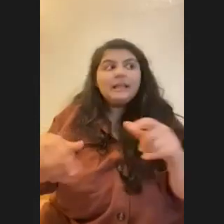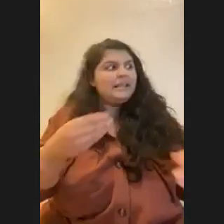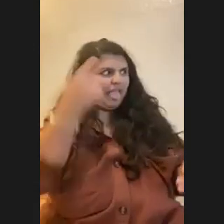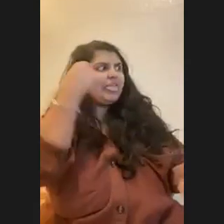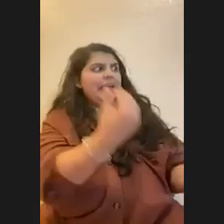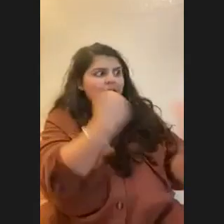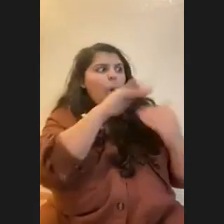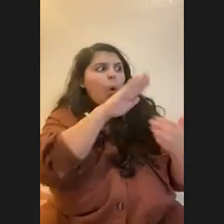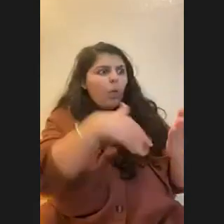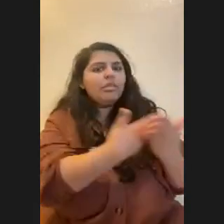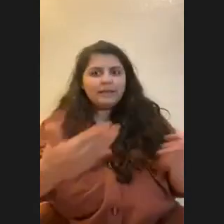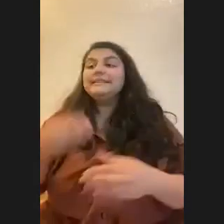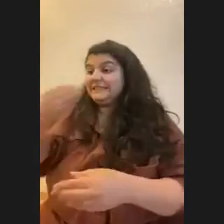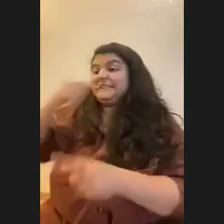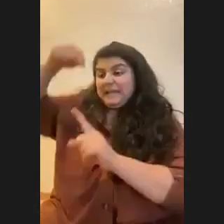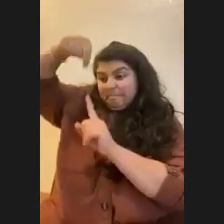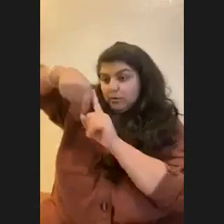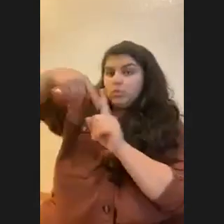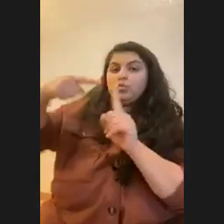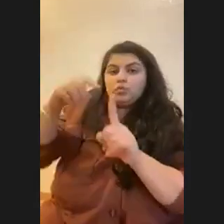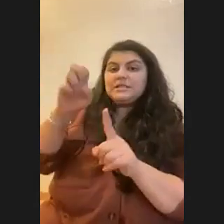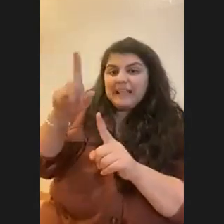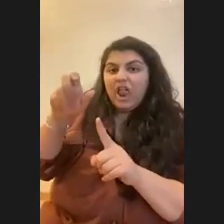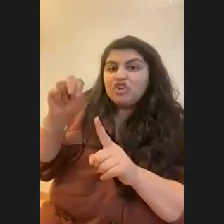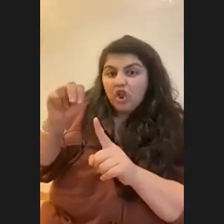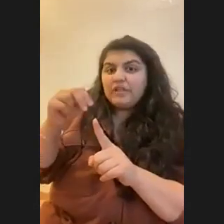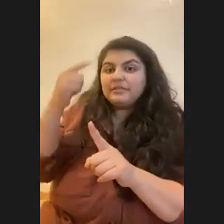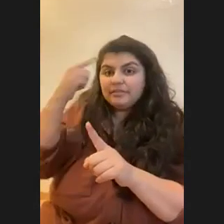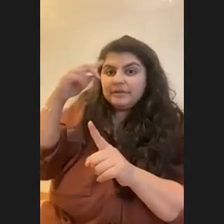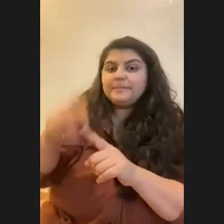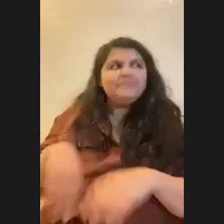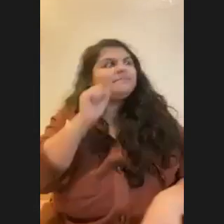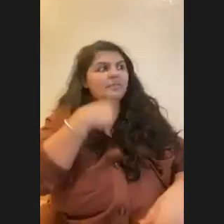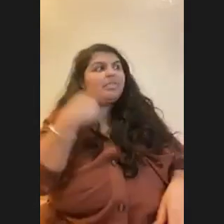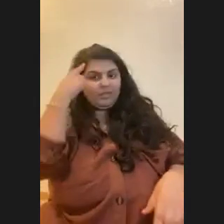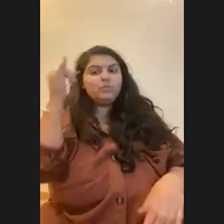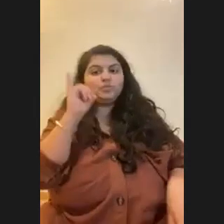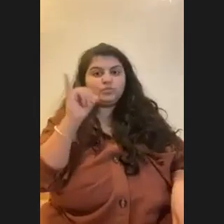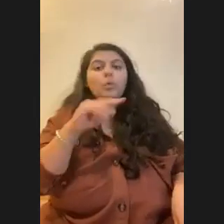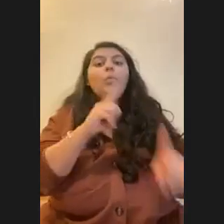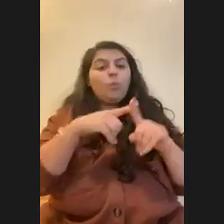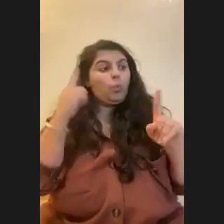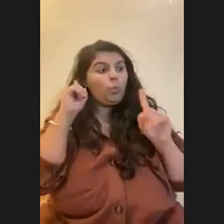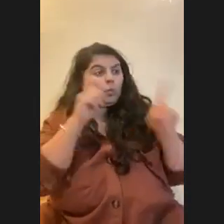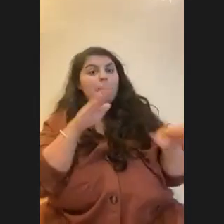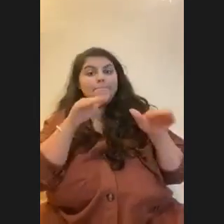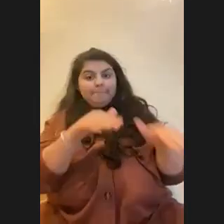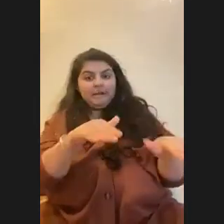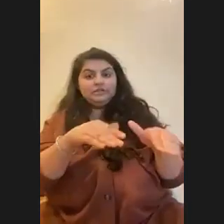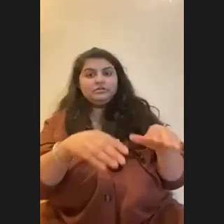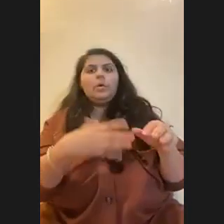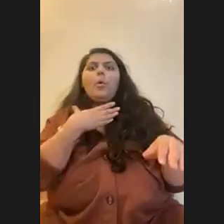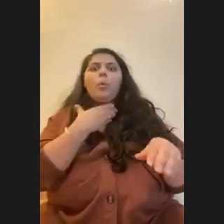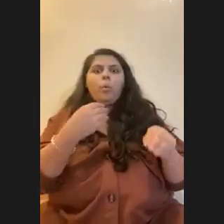polyp. I think they get into the skeleton, if I'm not wrong. That's what I think too. So when, um, when you go to a beach, that's all like white